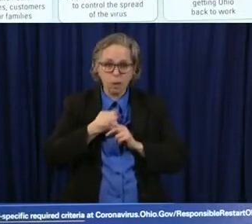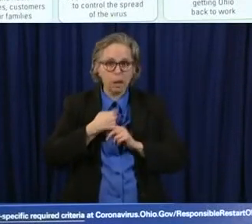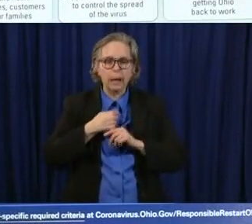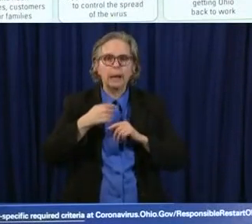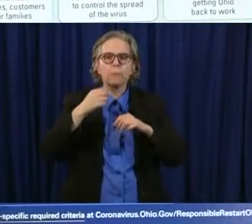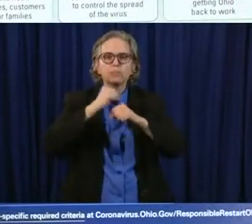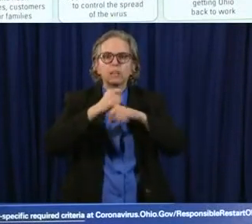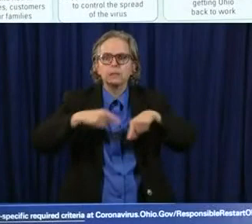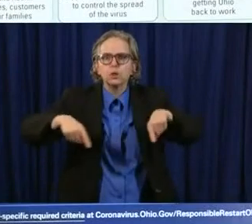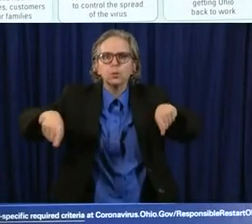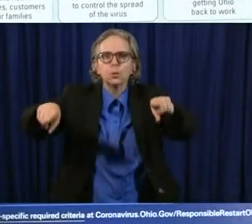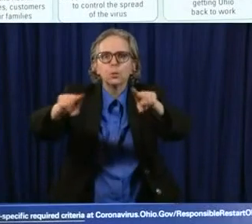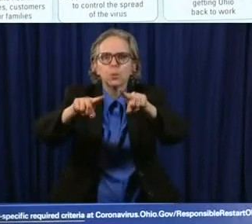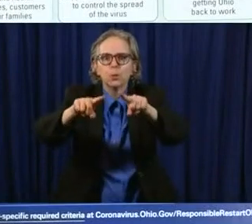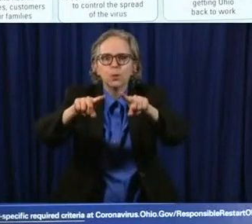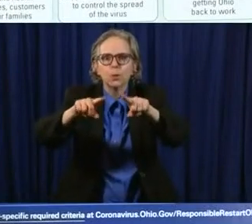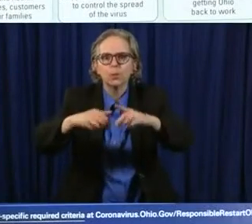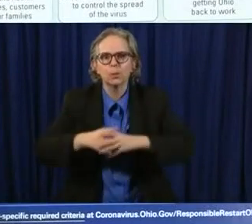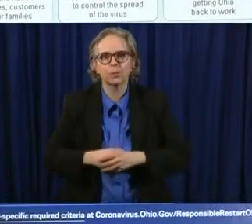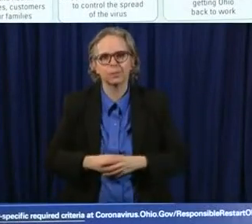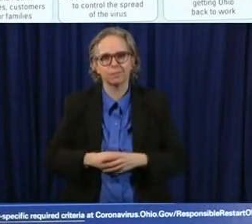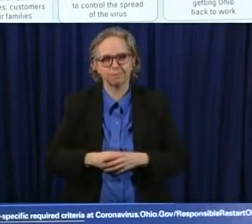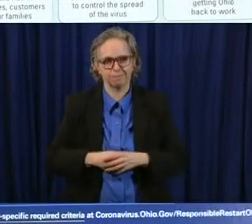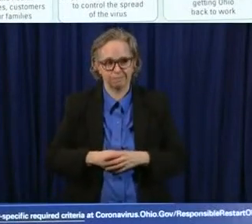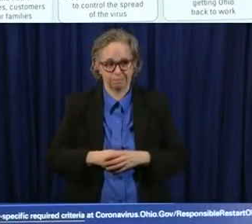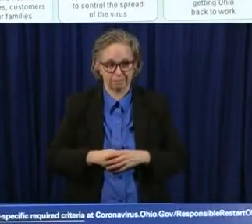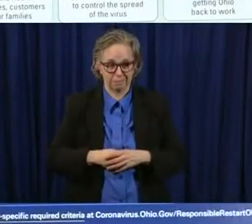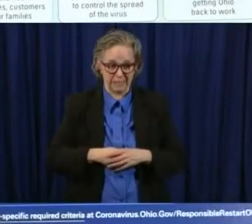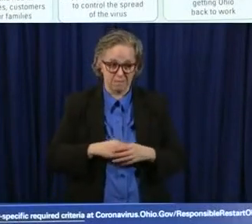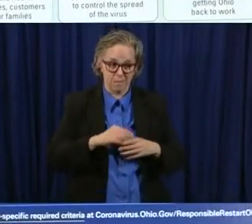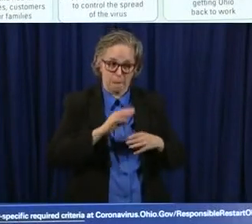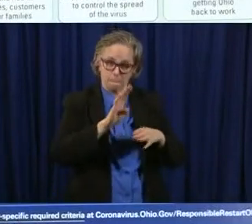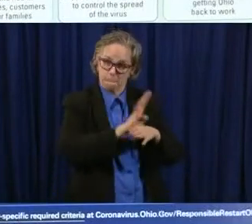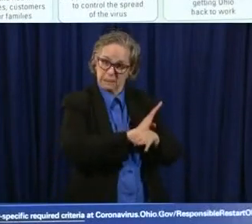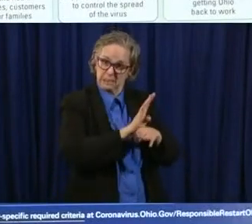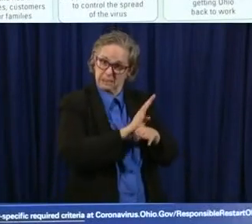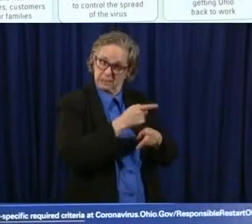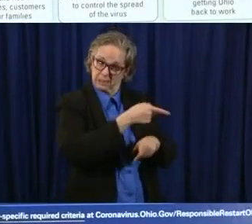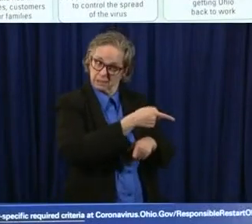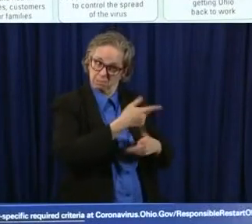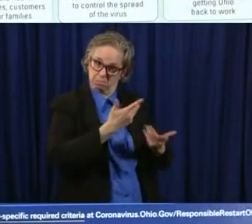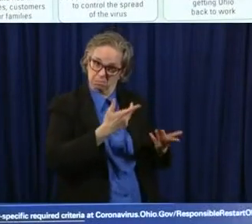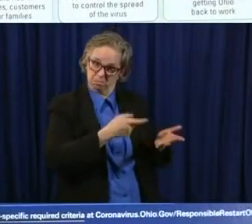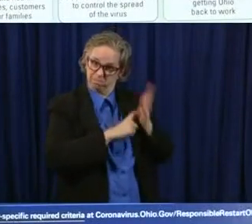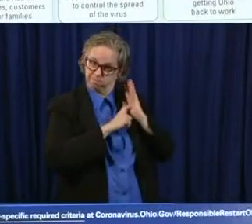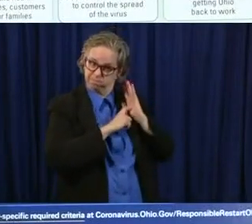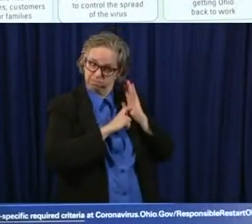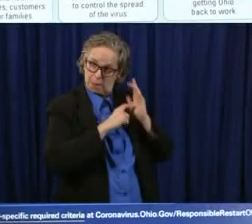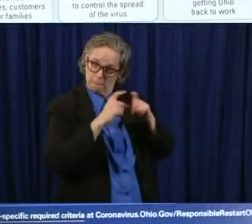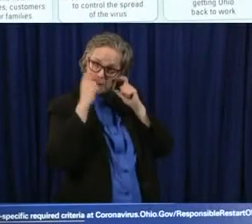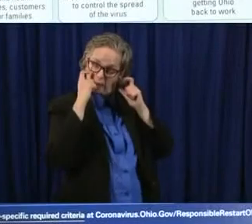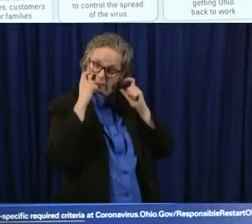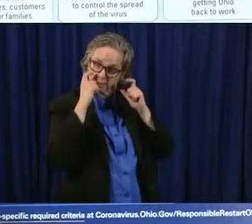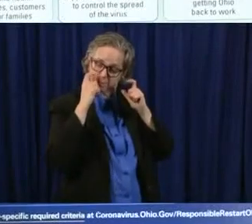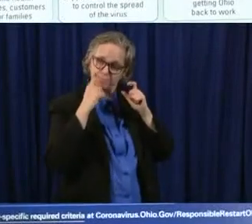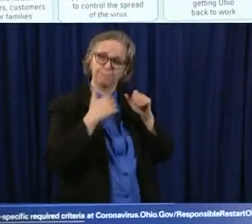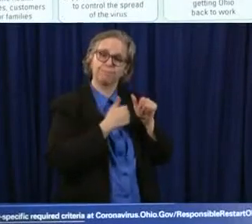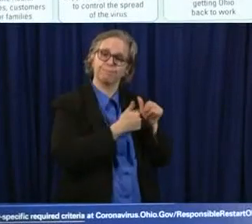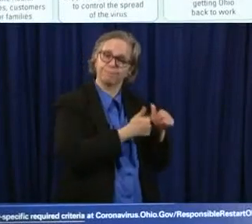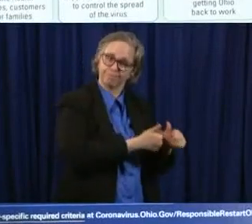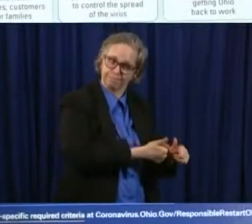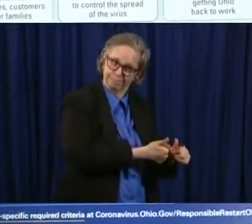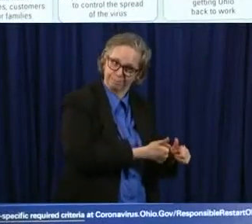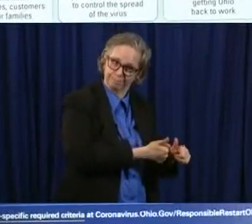require in that setting in that business setting that both parties uh have that uh then you've added to